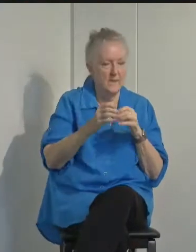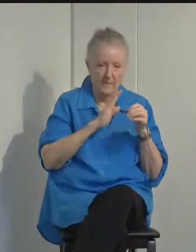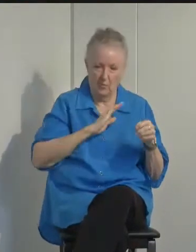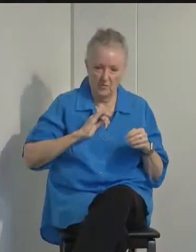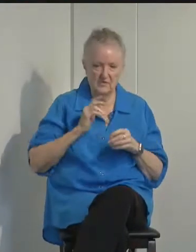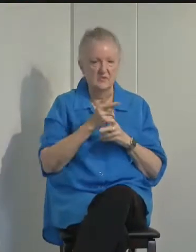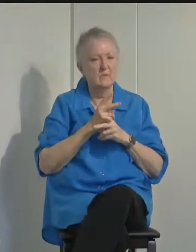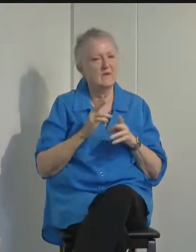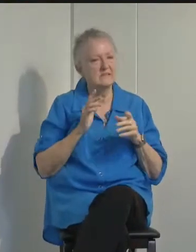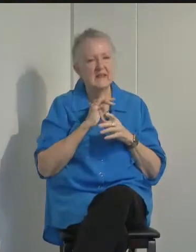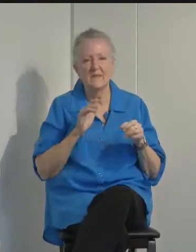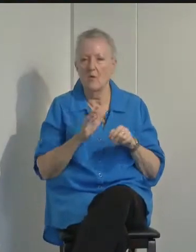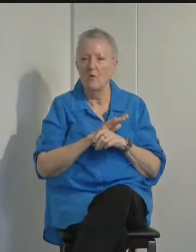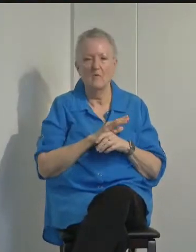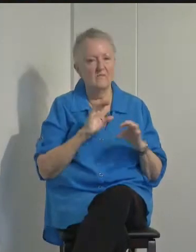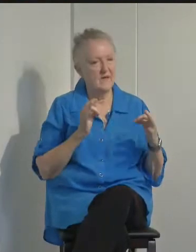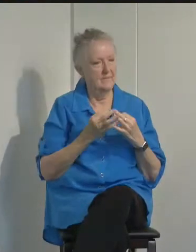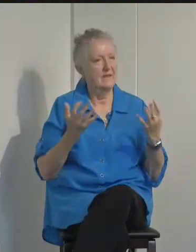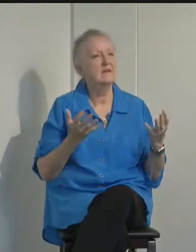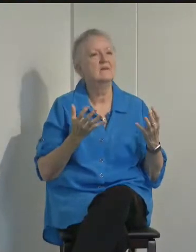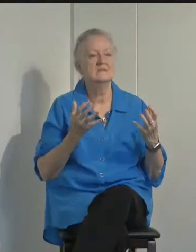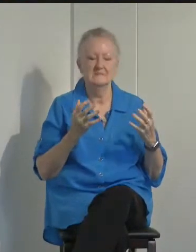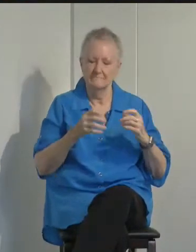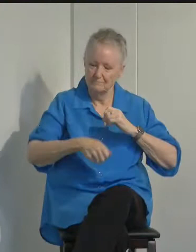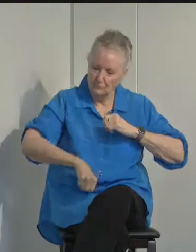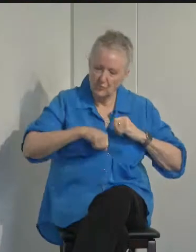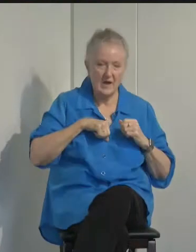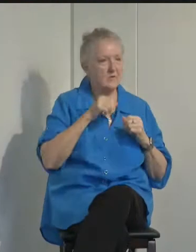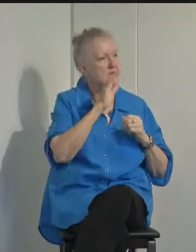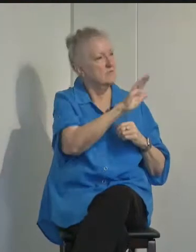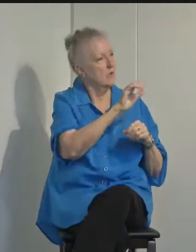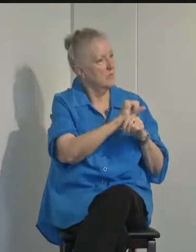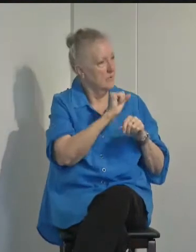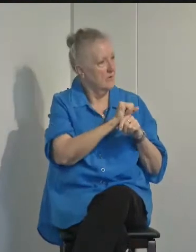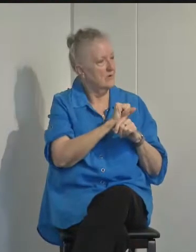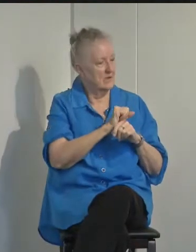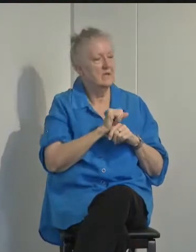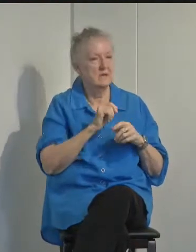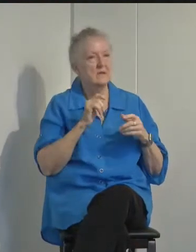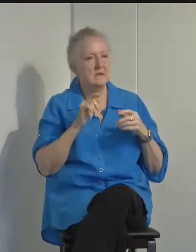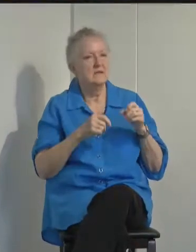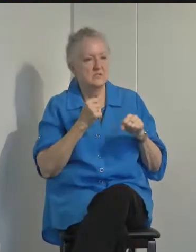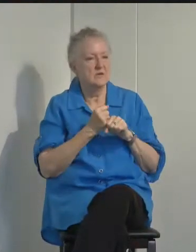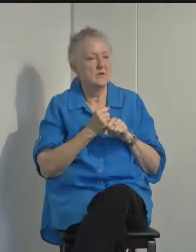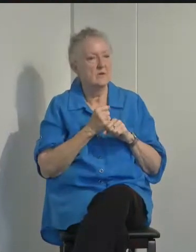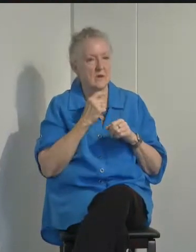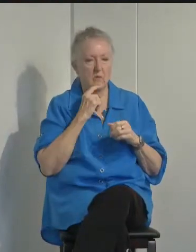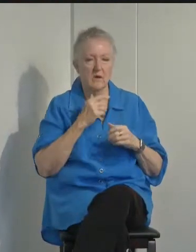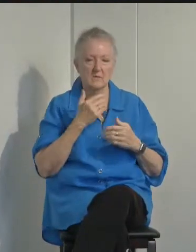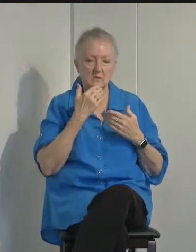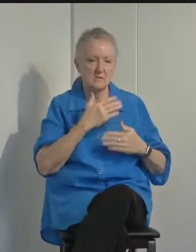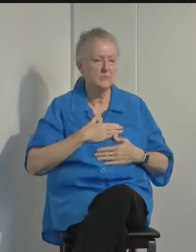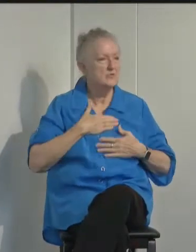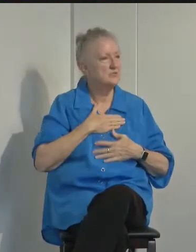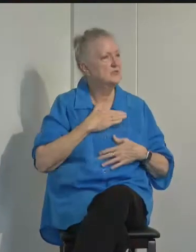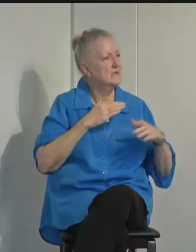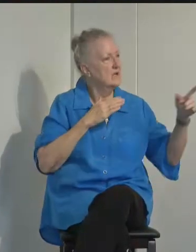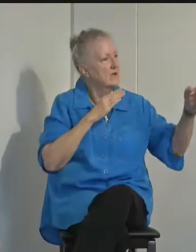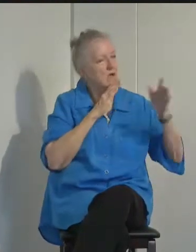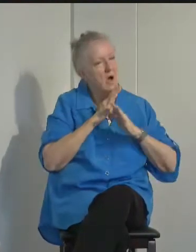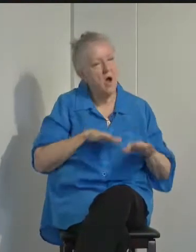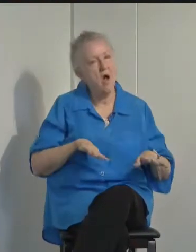family is very proud of the work that you have done as the county's public health officer this year. We're really grateful for the calm,